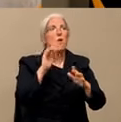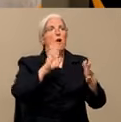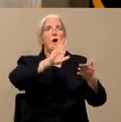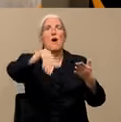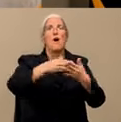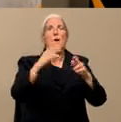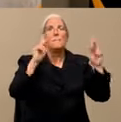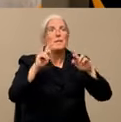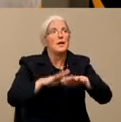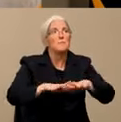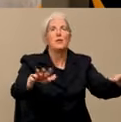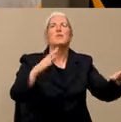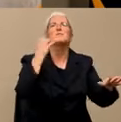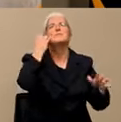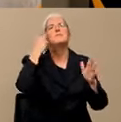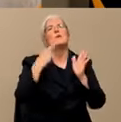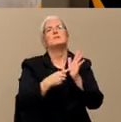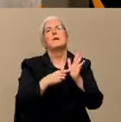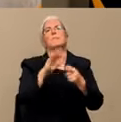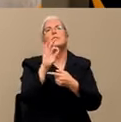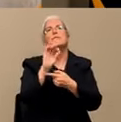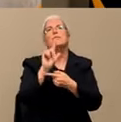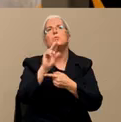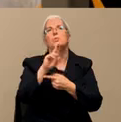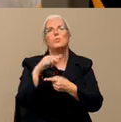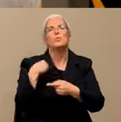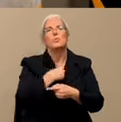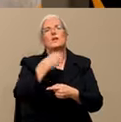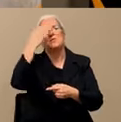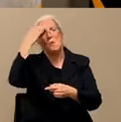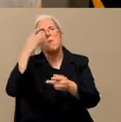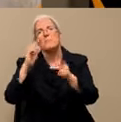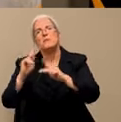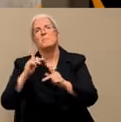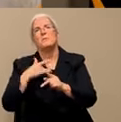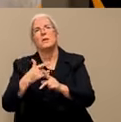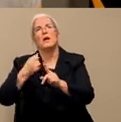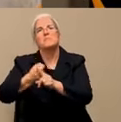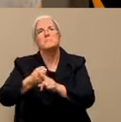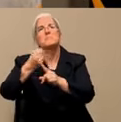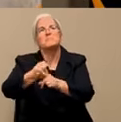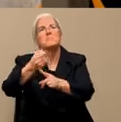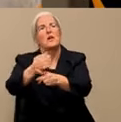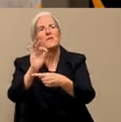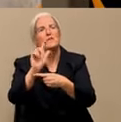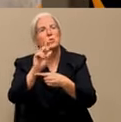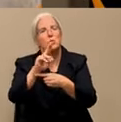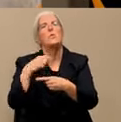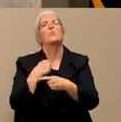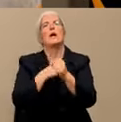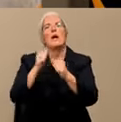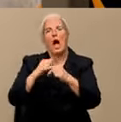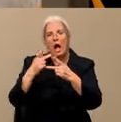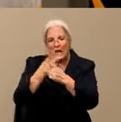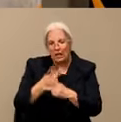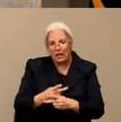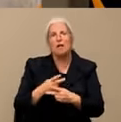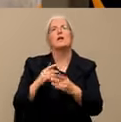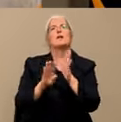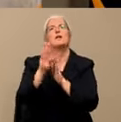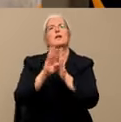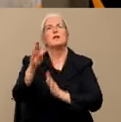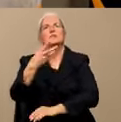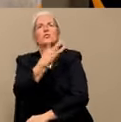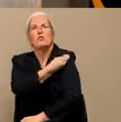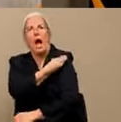infected every year, we have a vaccine that gives people immunity, and so we get a lot of immunity from the previous